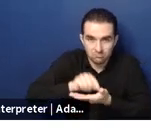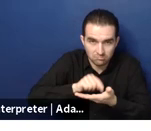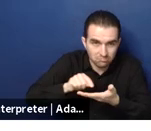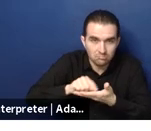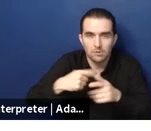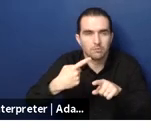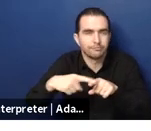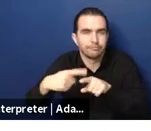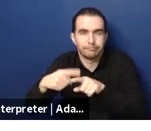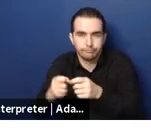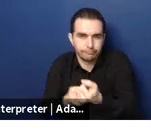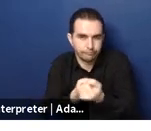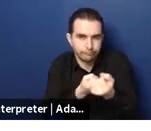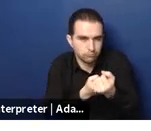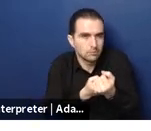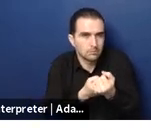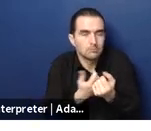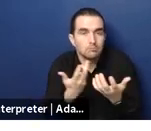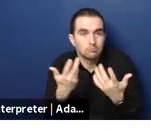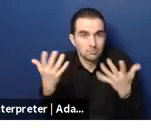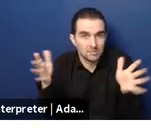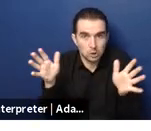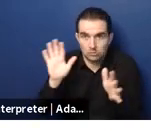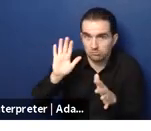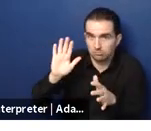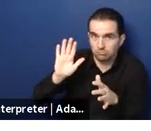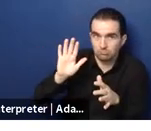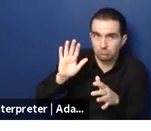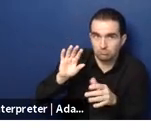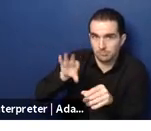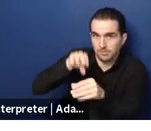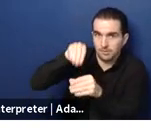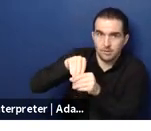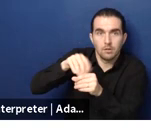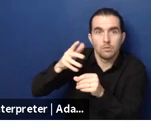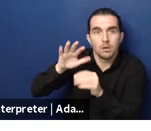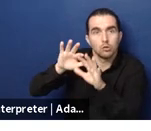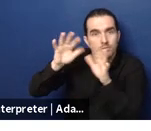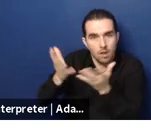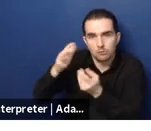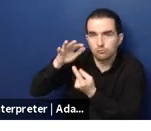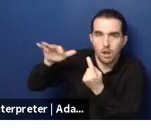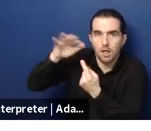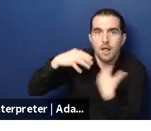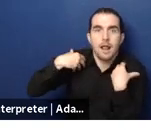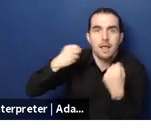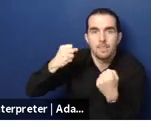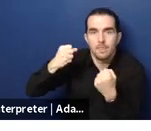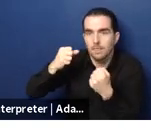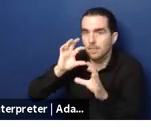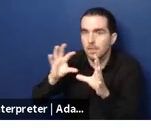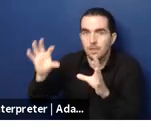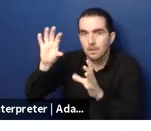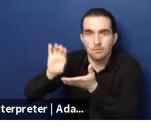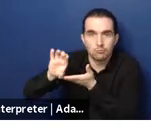manage um who manage the caregivers at the community level and there's also some allocated budget um to